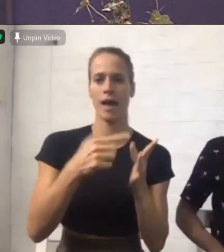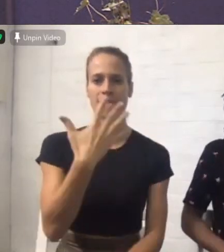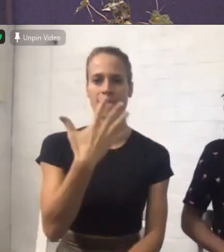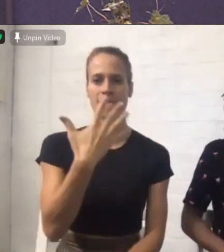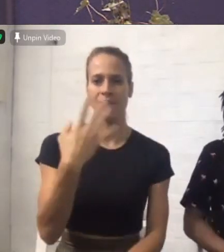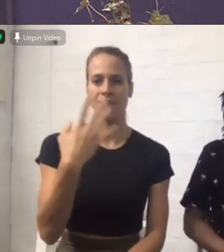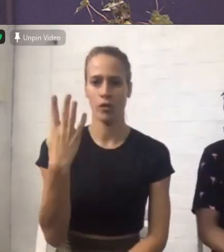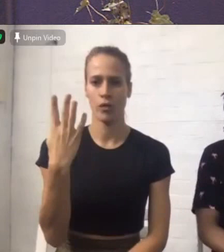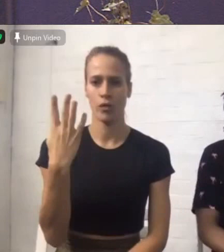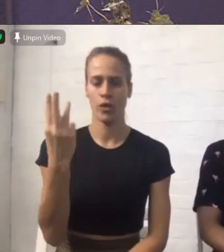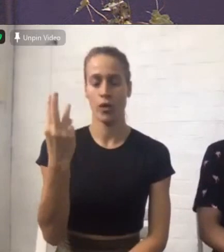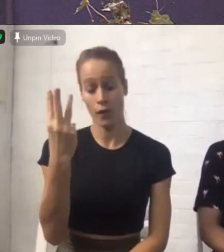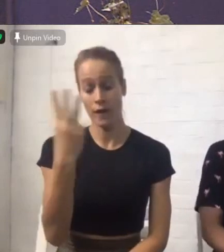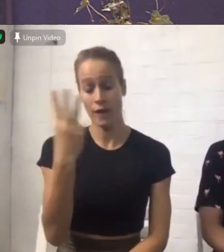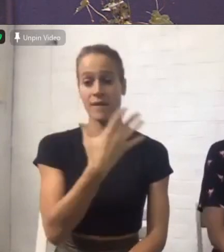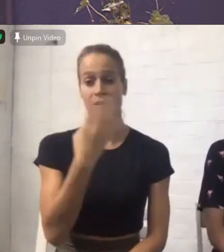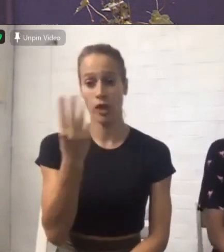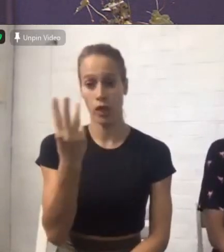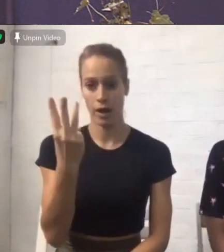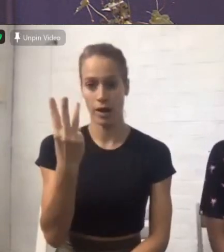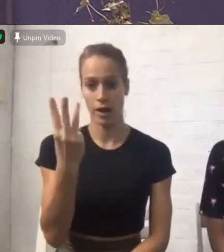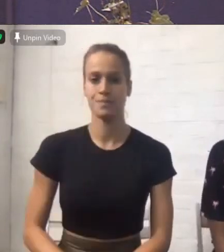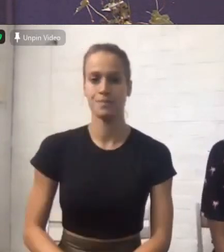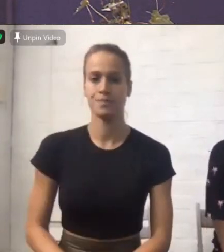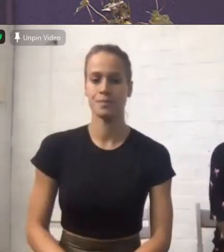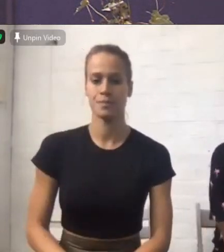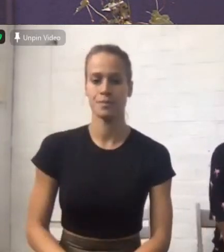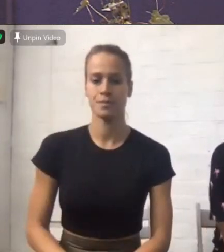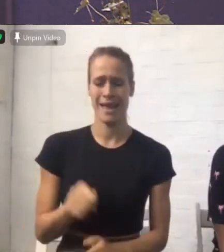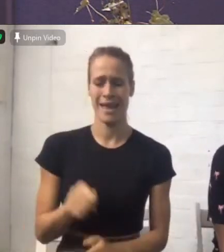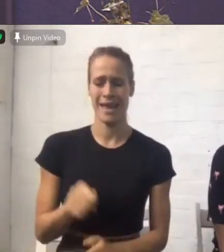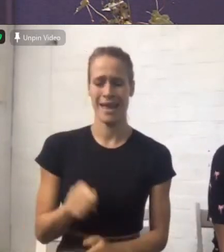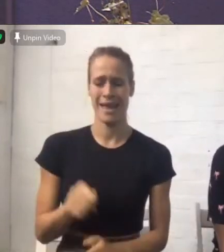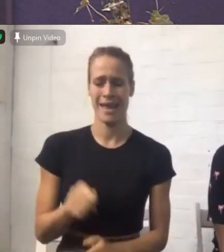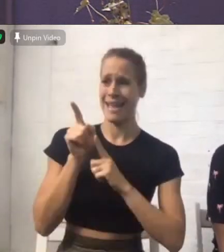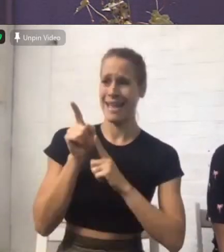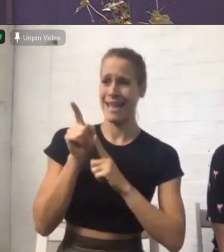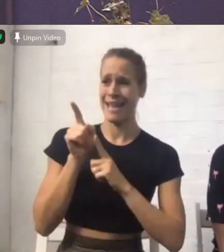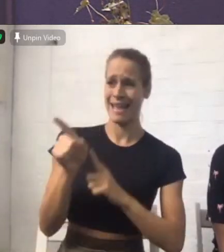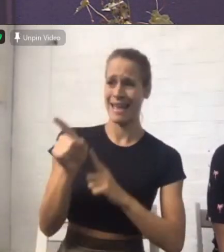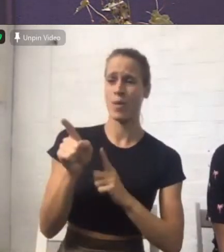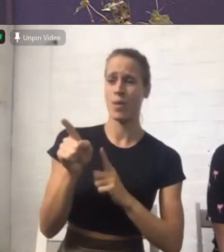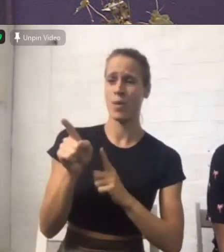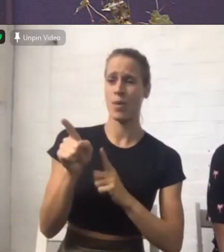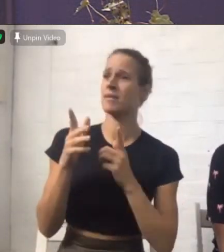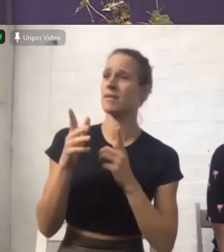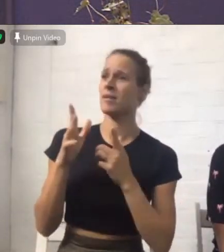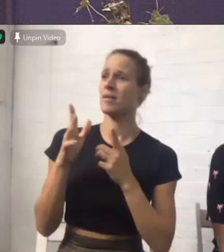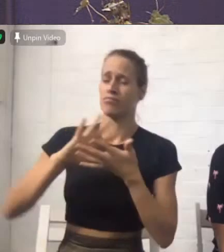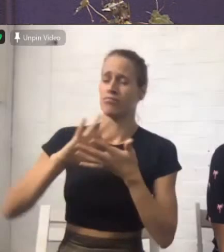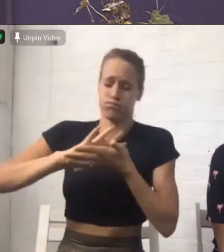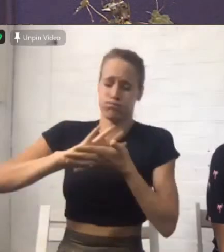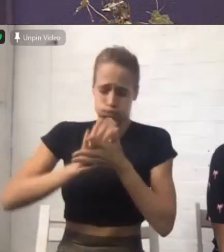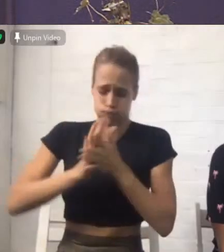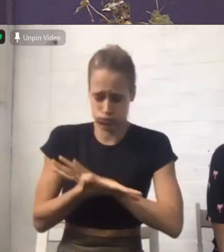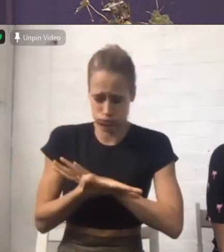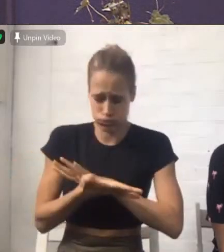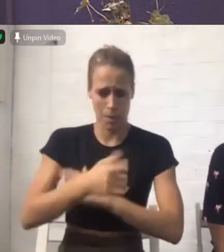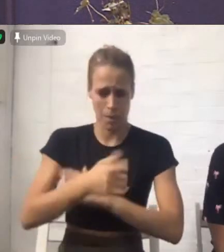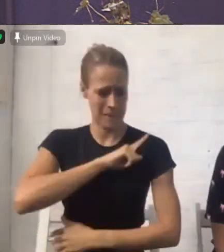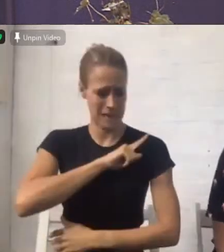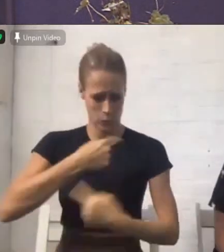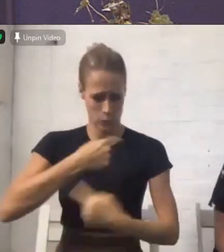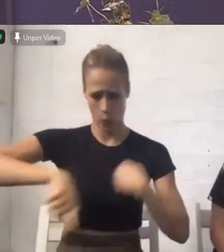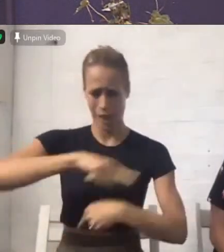he was pierced for our transgressions he was crushed for our iniquities the punishment that brought